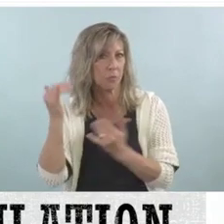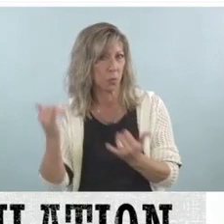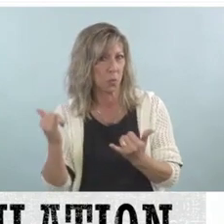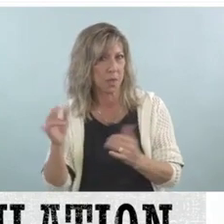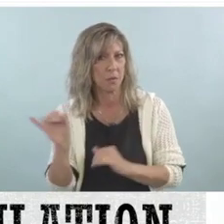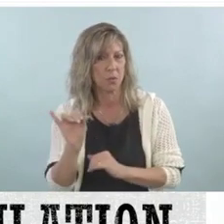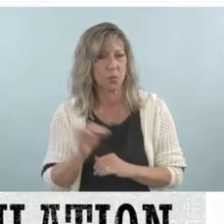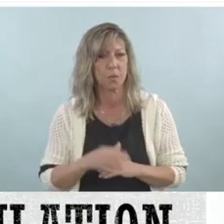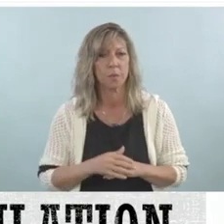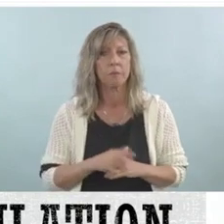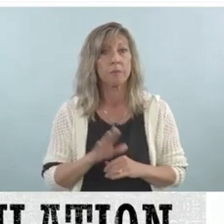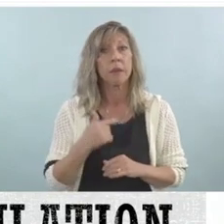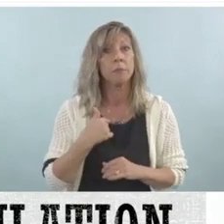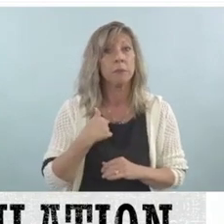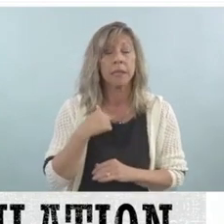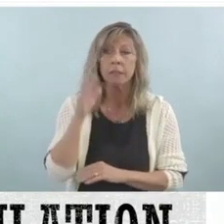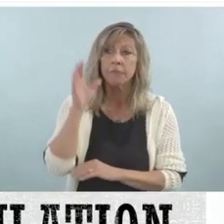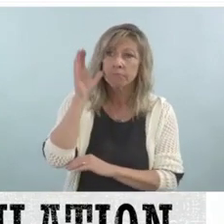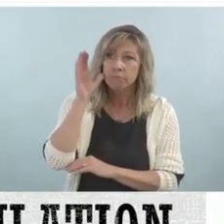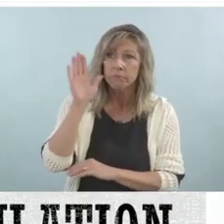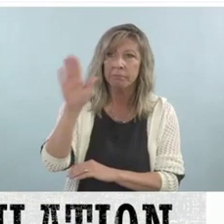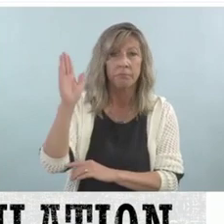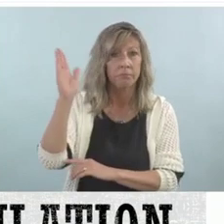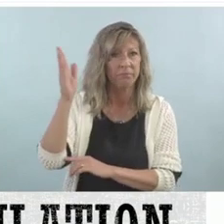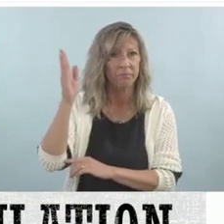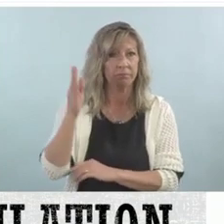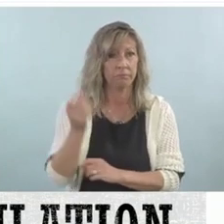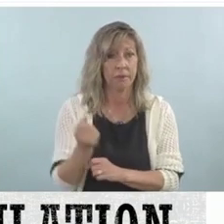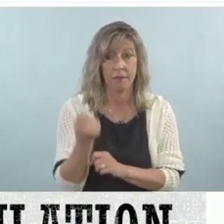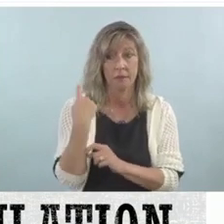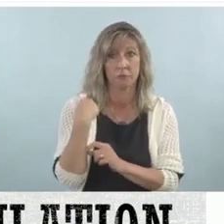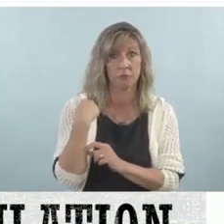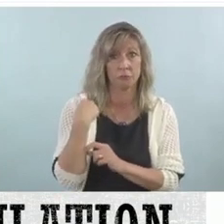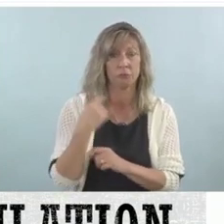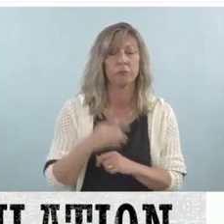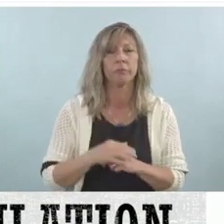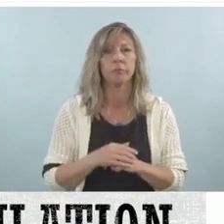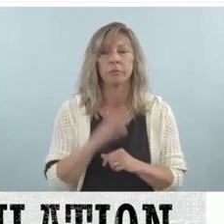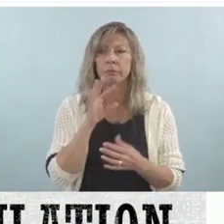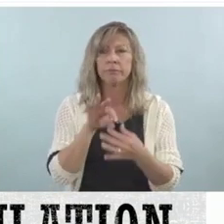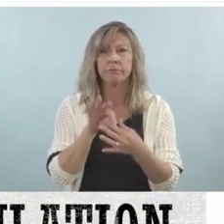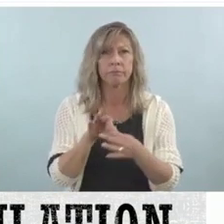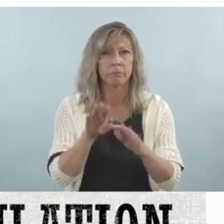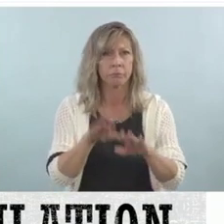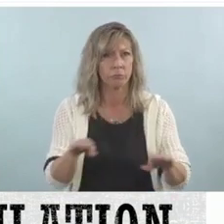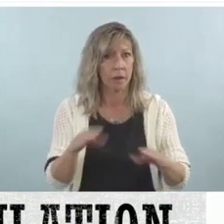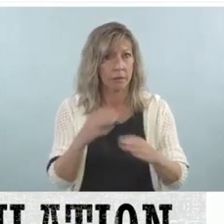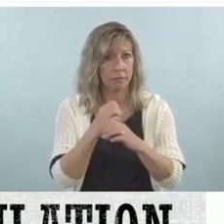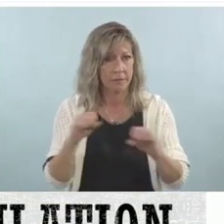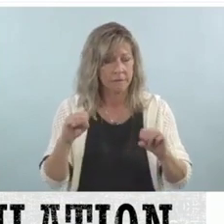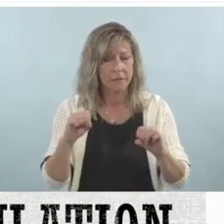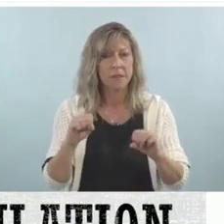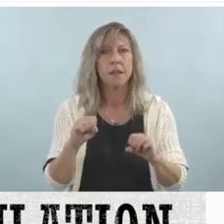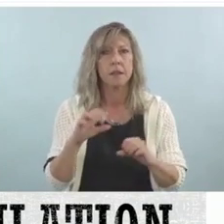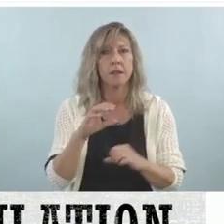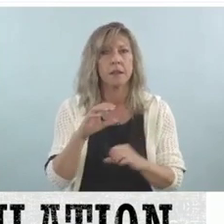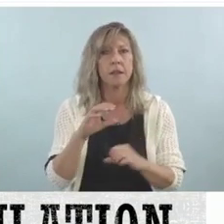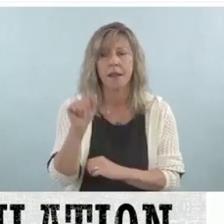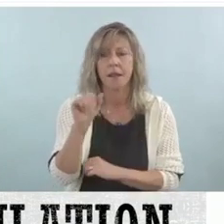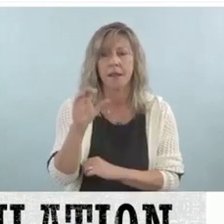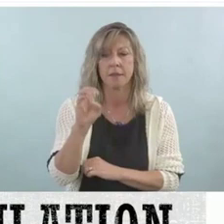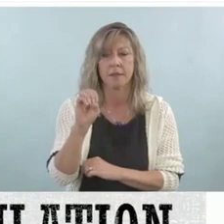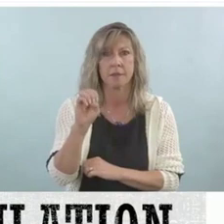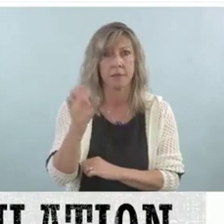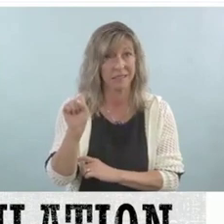year ago on childhood safety and ACEs, which is Adverse